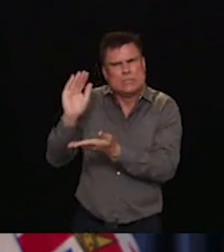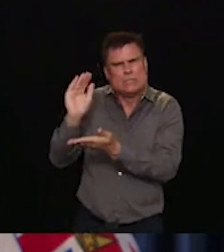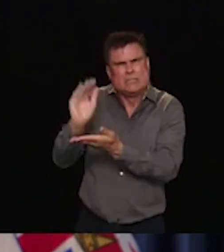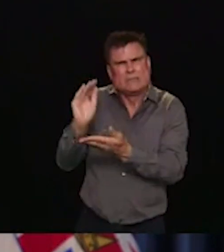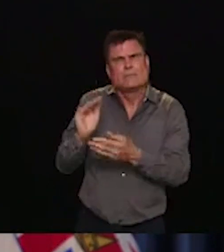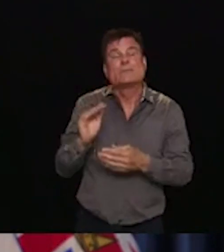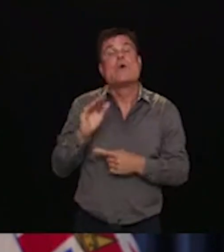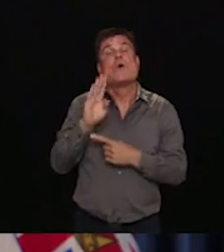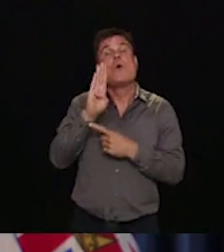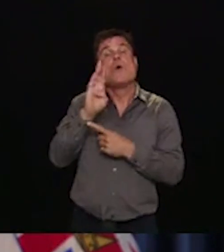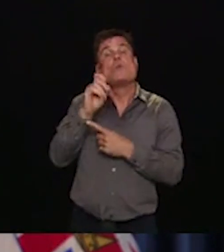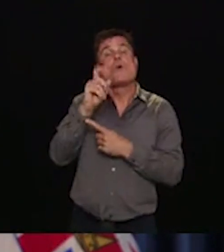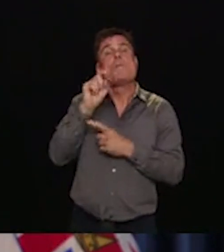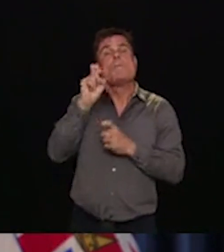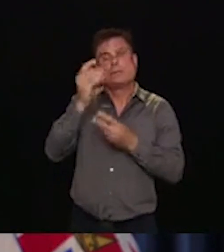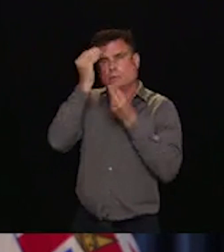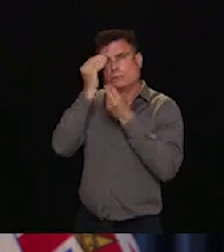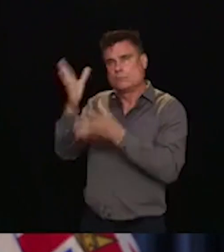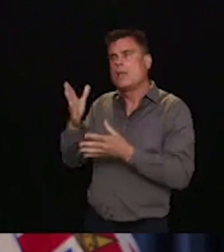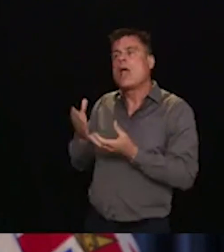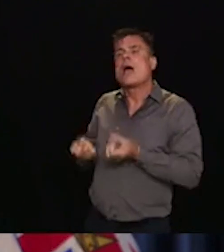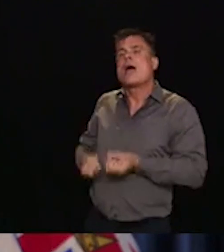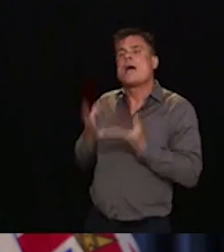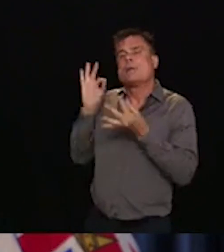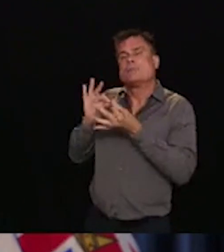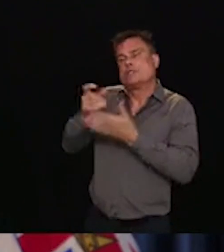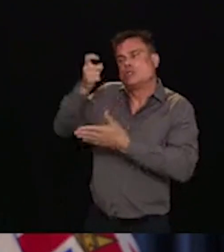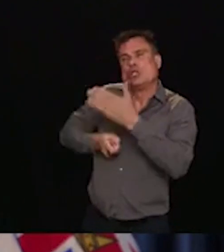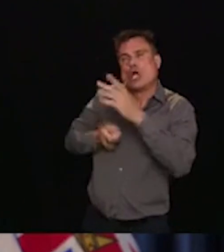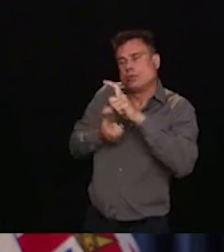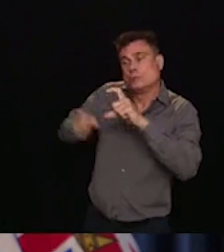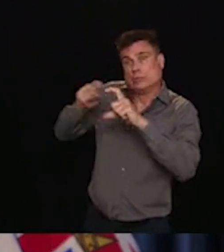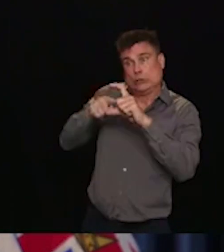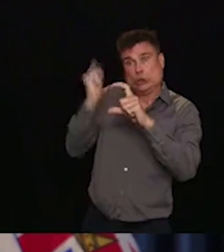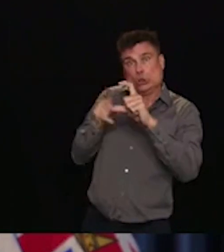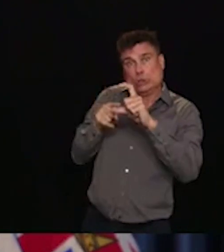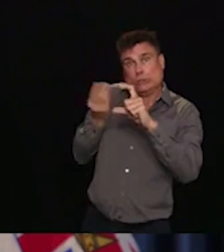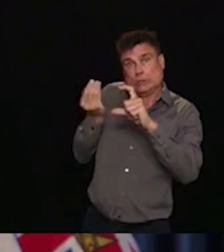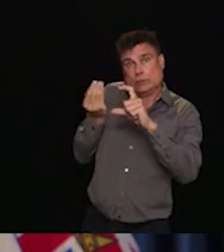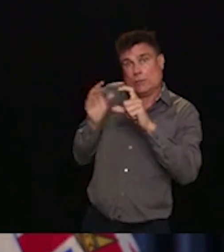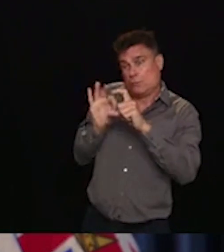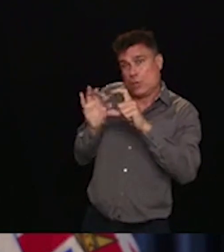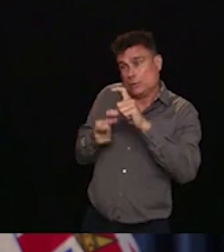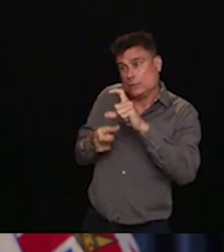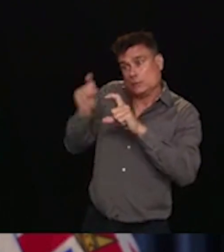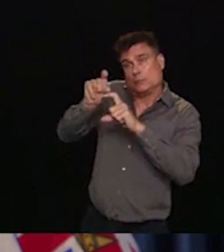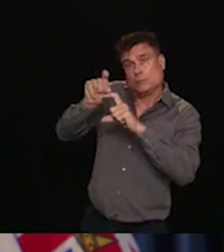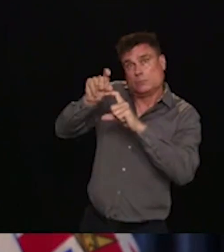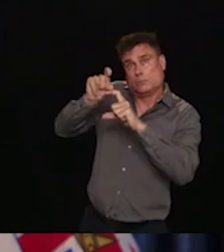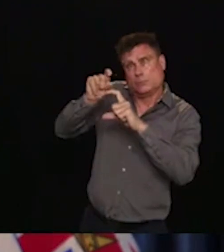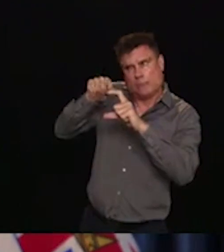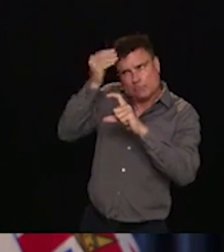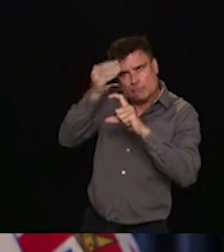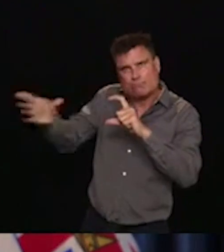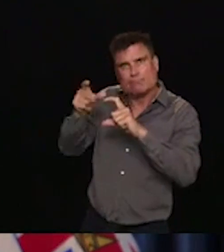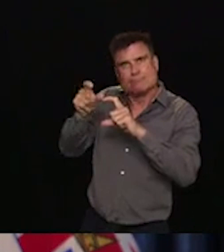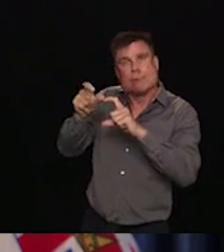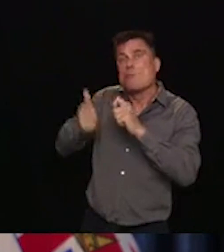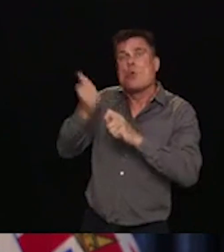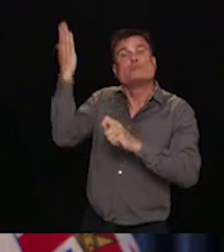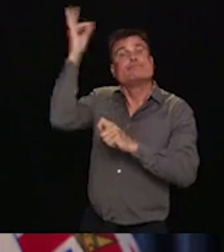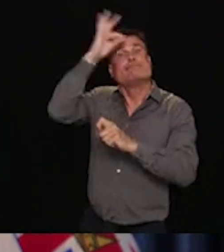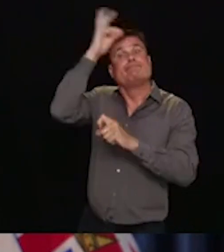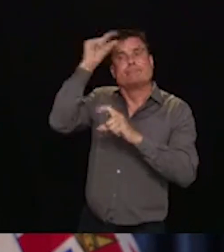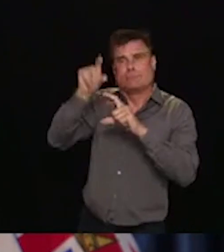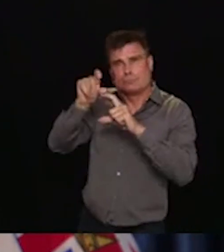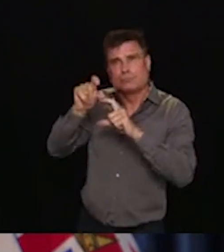strengthening notification requirements about changes to insurance costs and insurance coverage or an intent by a company not to